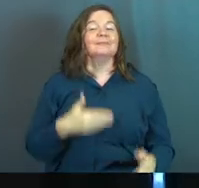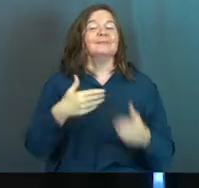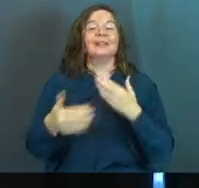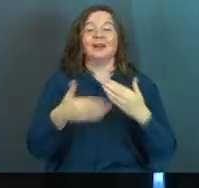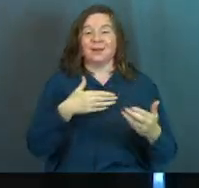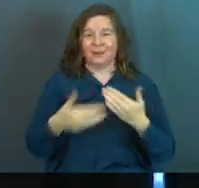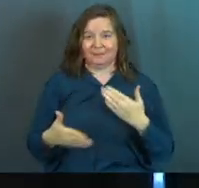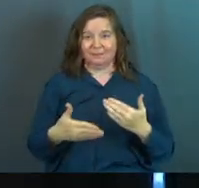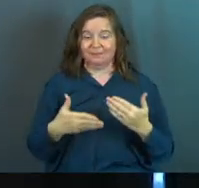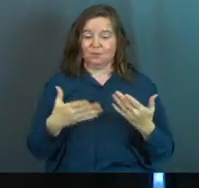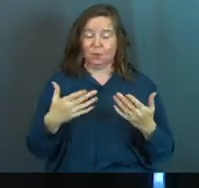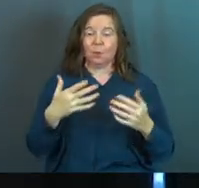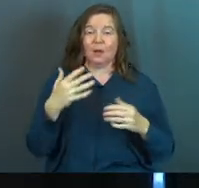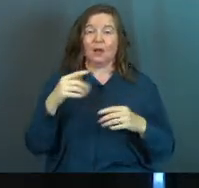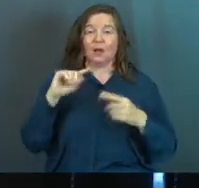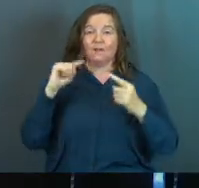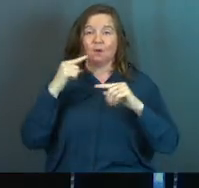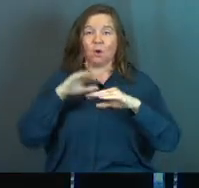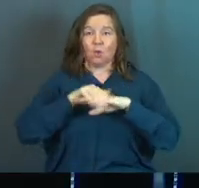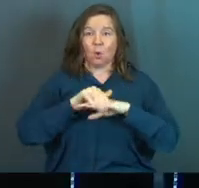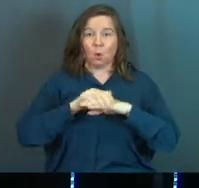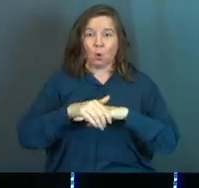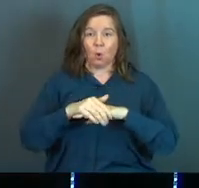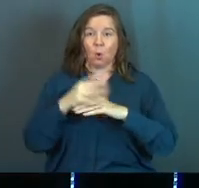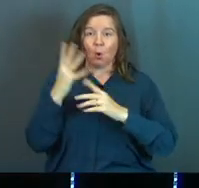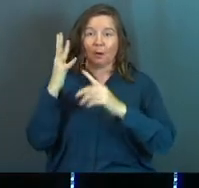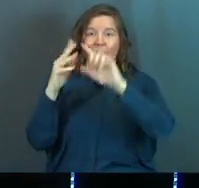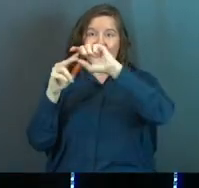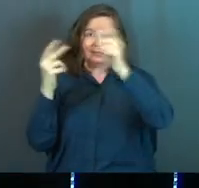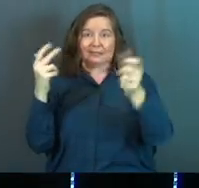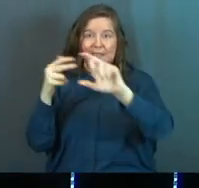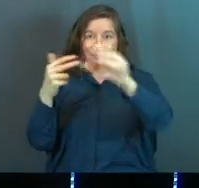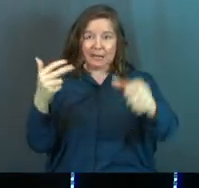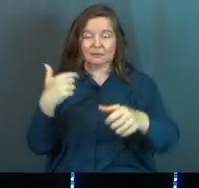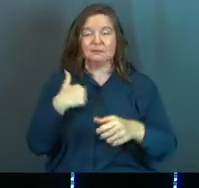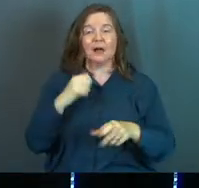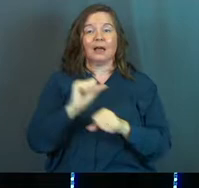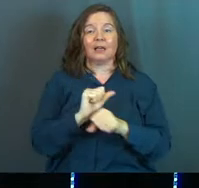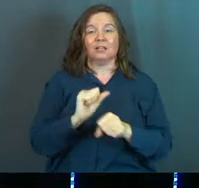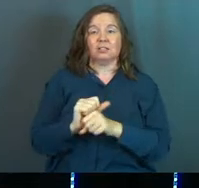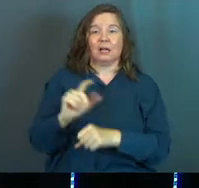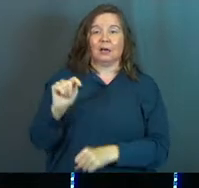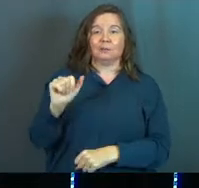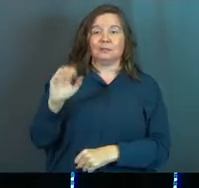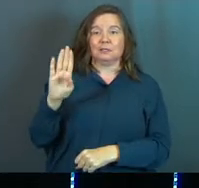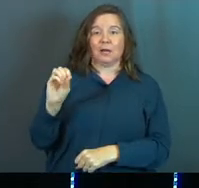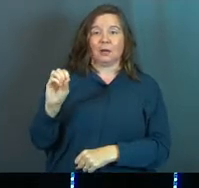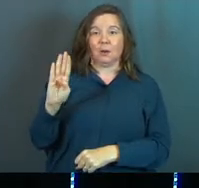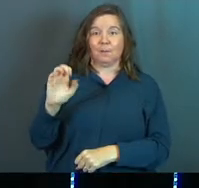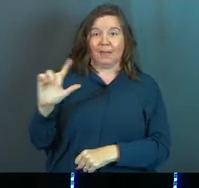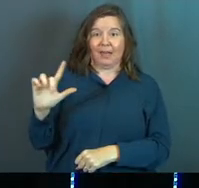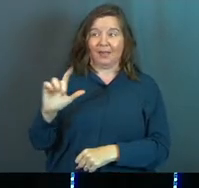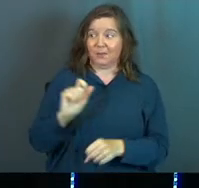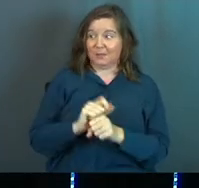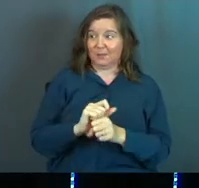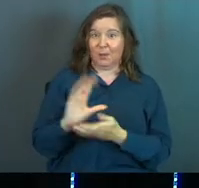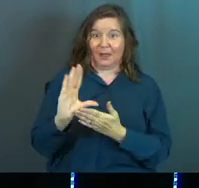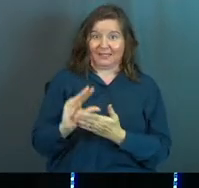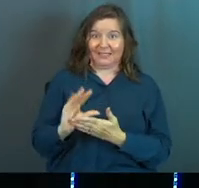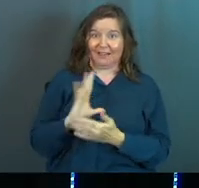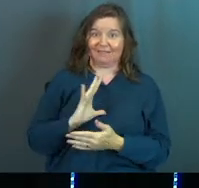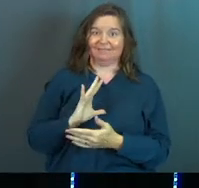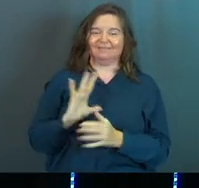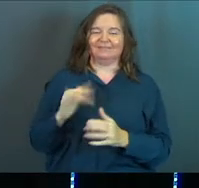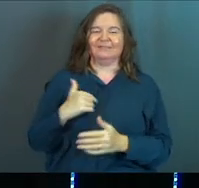Anyway, so after detasseling corn, got a job at Taco Bell, which employee discount at Taco Bell, amen, was awesome.